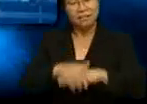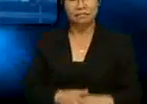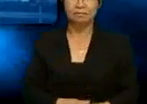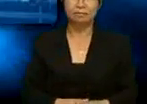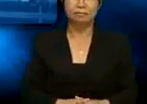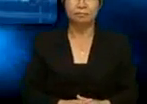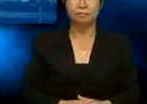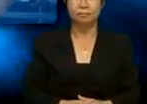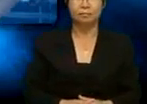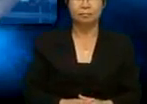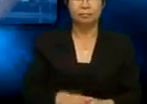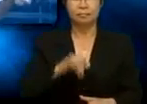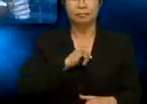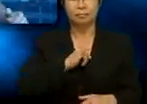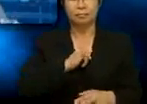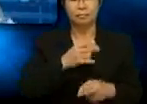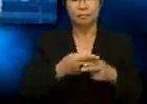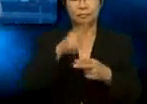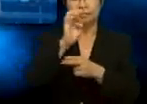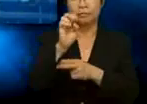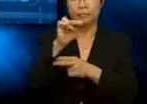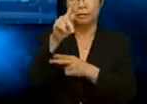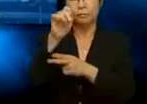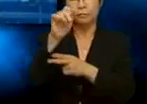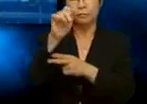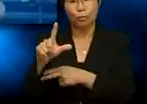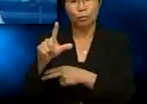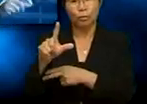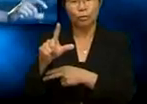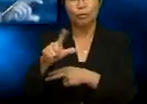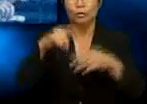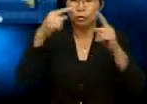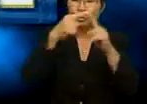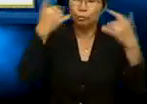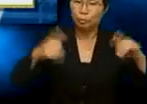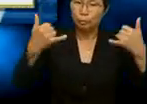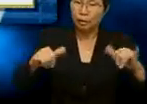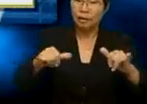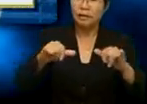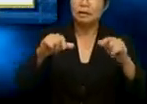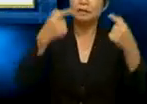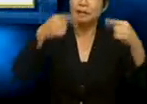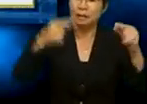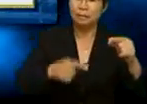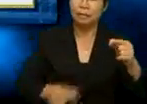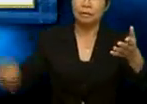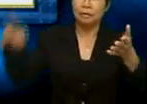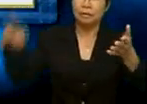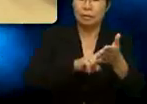I am Mentor, the umpire. To play the game, please register by entering a username.